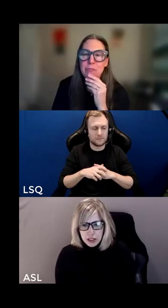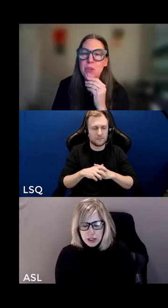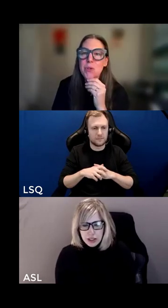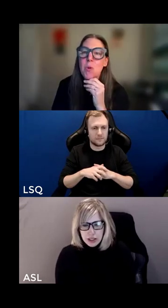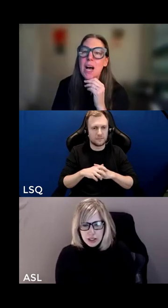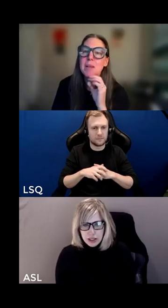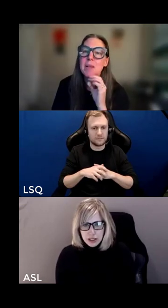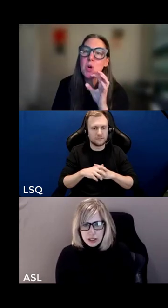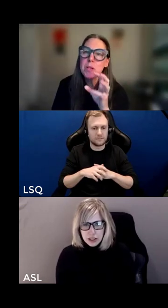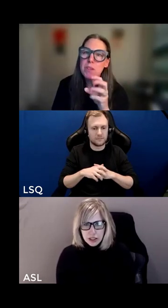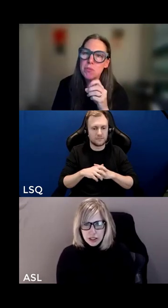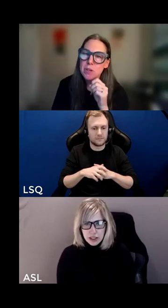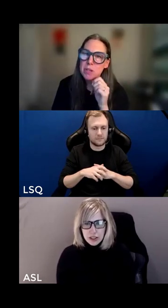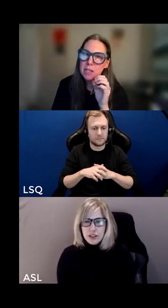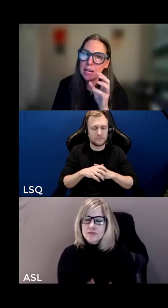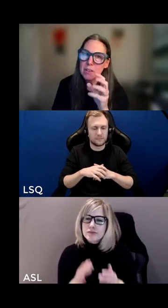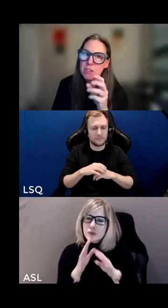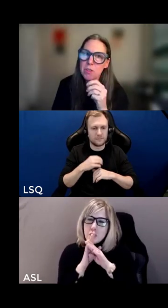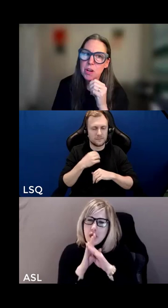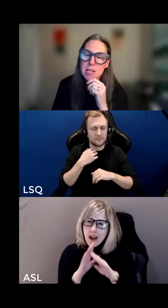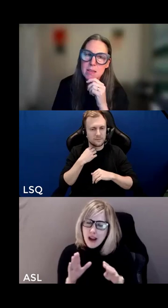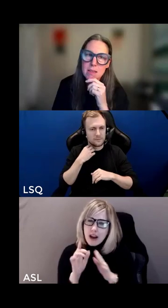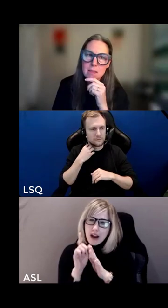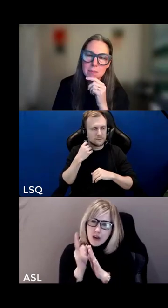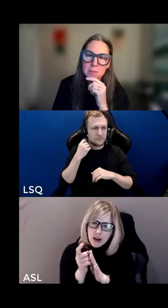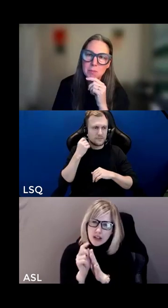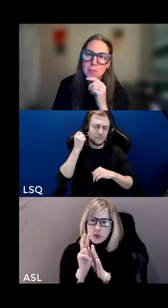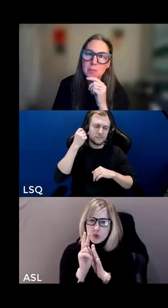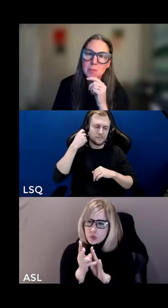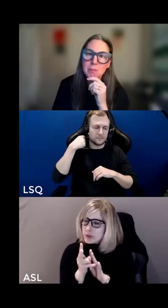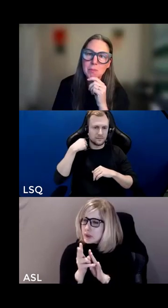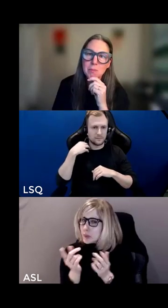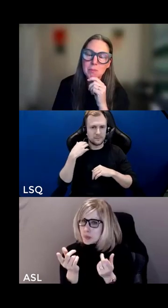a few quiet moments for you to collect your thoughts